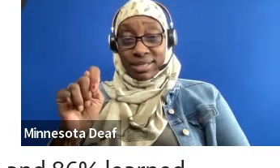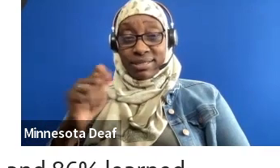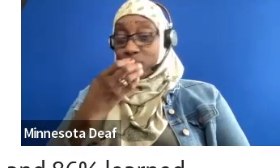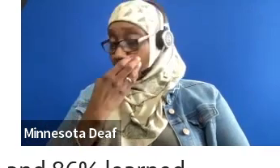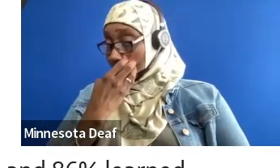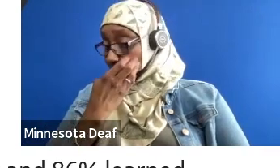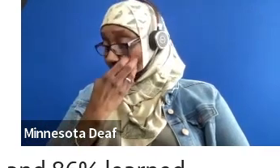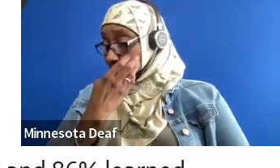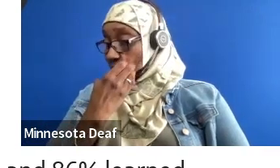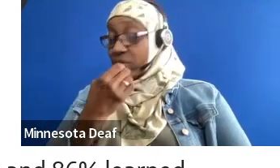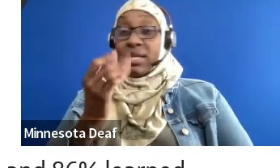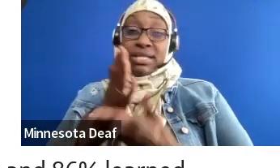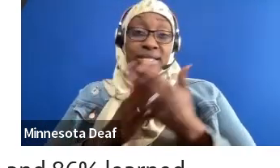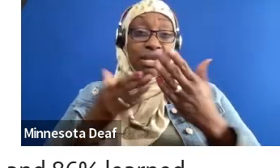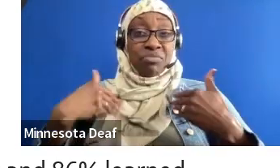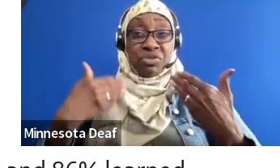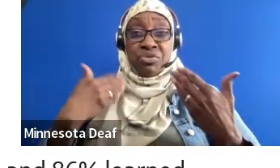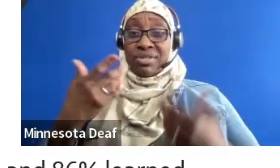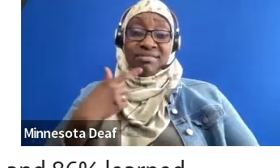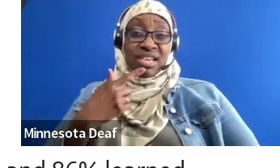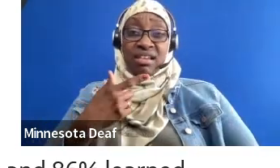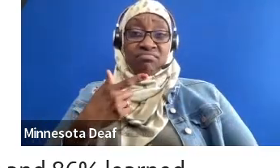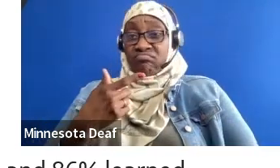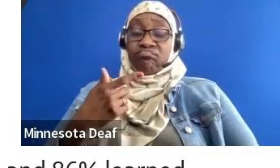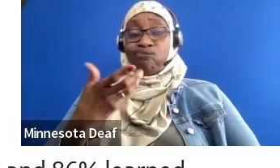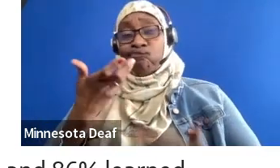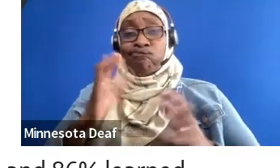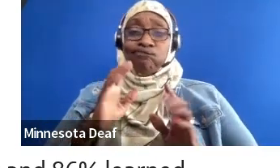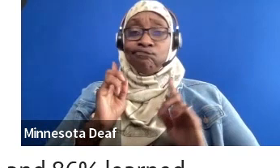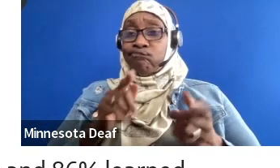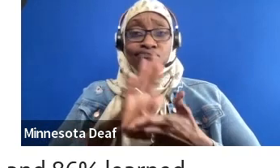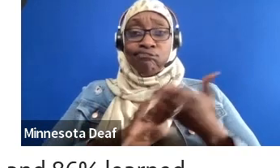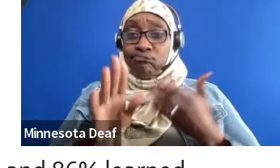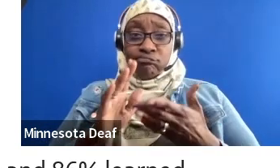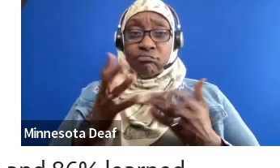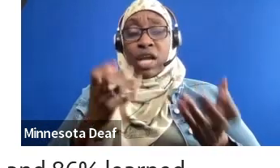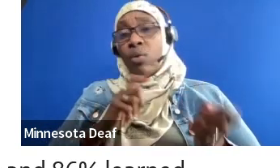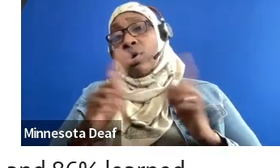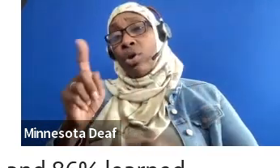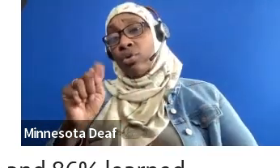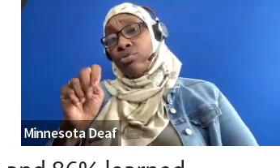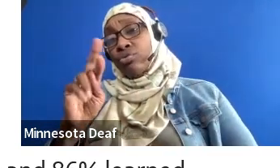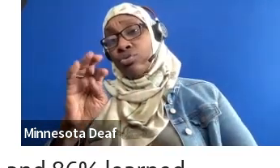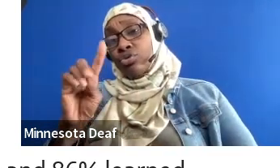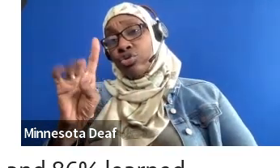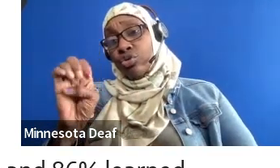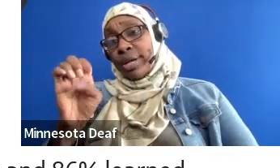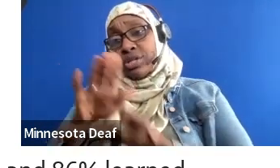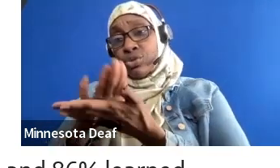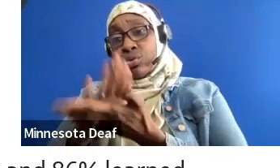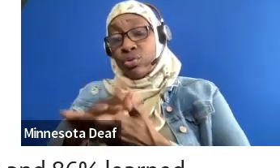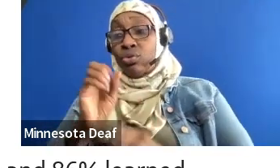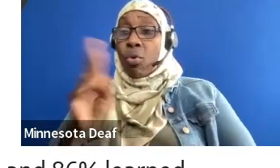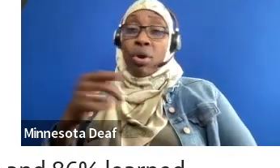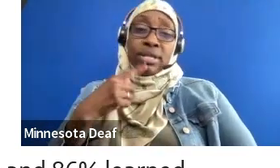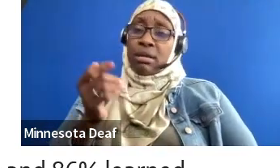to college, right? I want to go to trade school. I want to go to work. What are the other options? And I'm really happy to say that our youths, you know, after they attend our